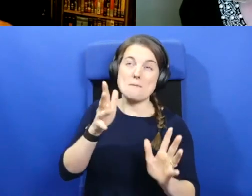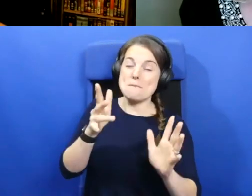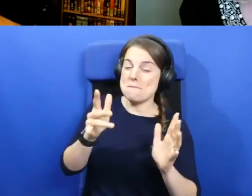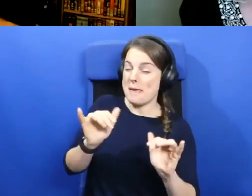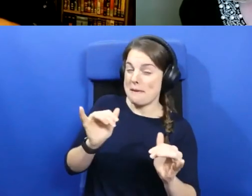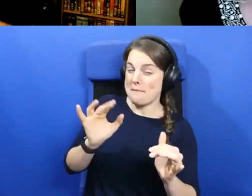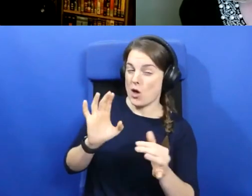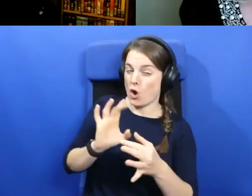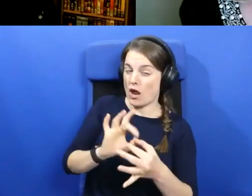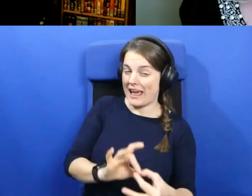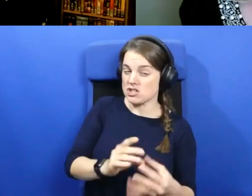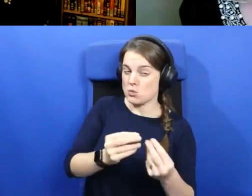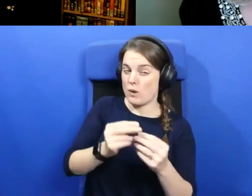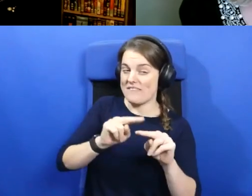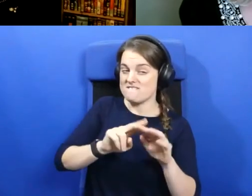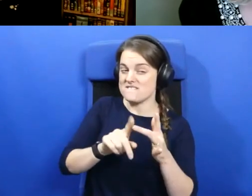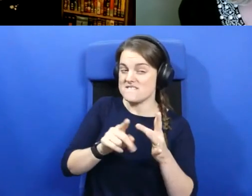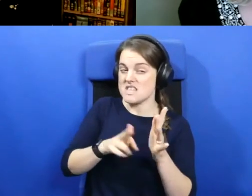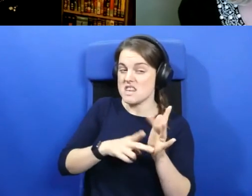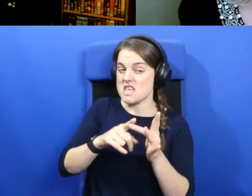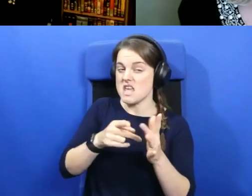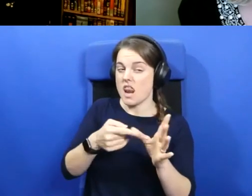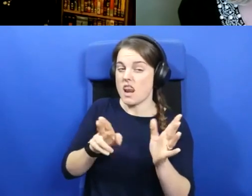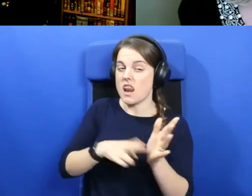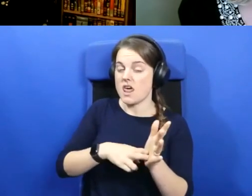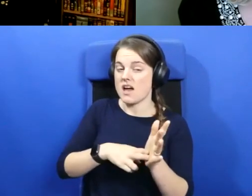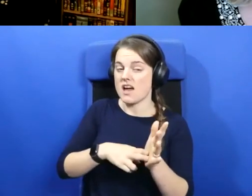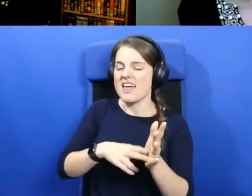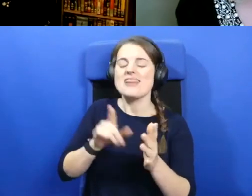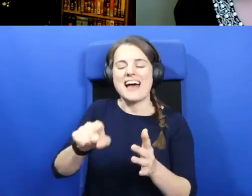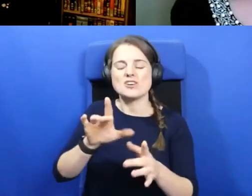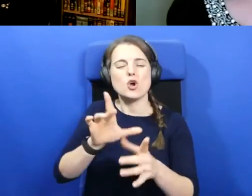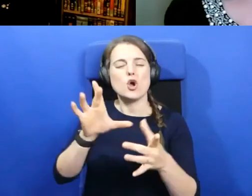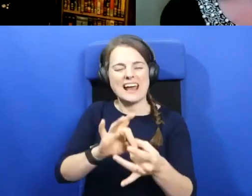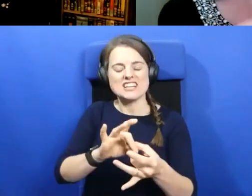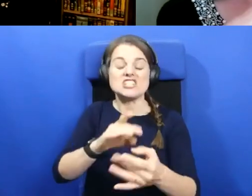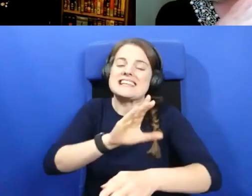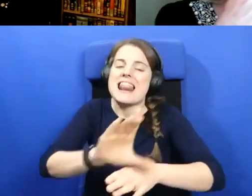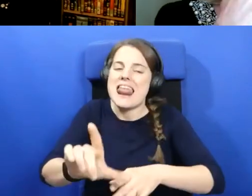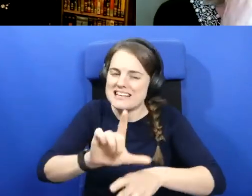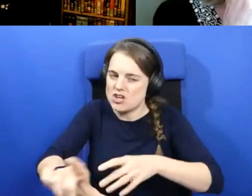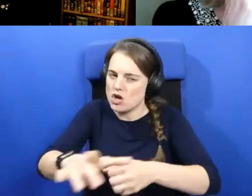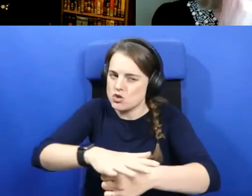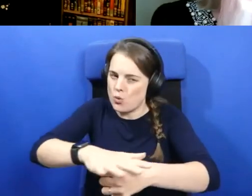Finian. Now, that connection is made in much later sources than I'm looking at.